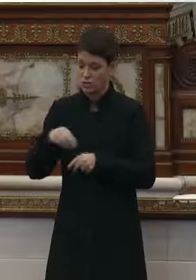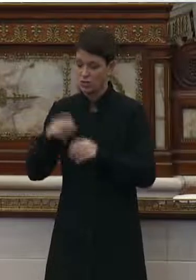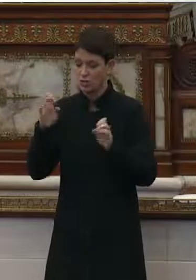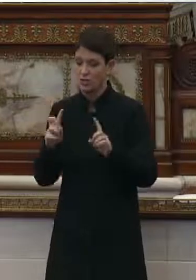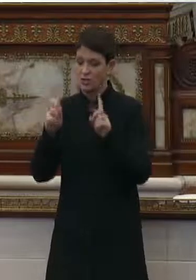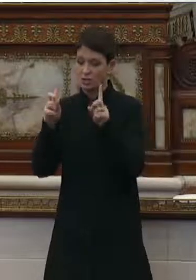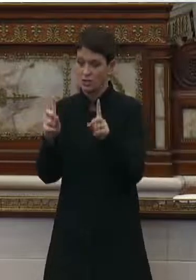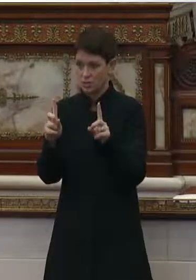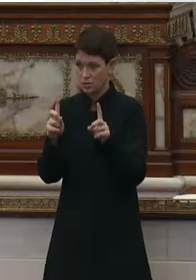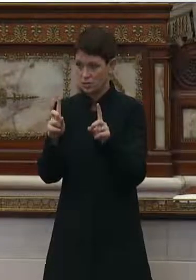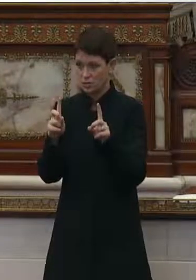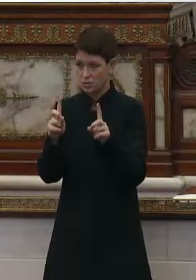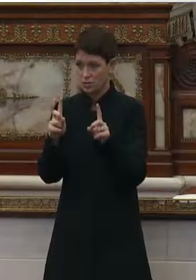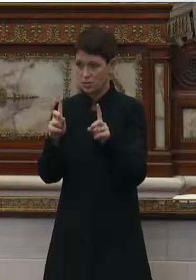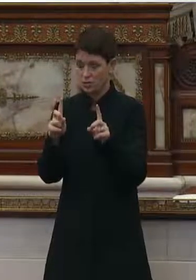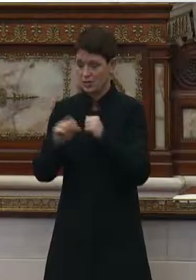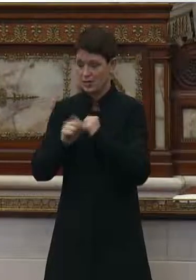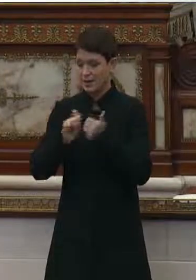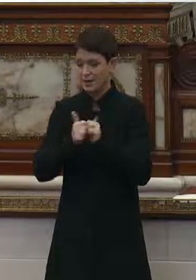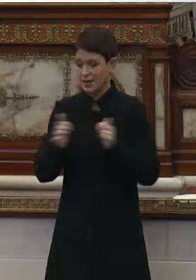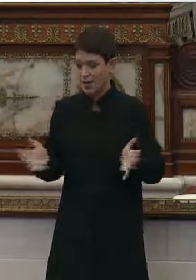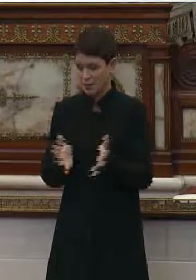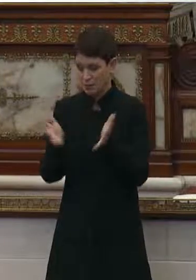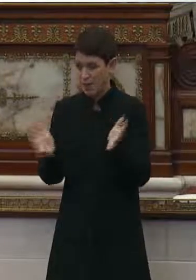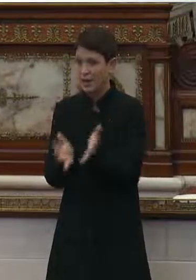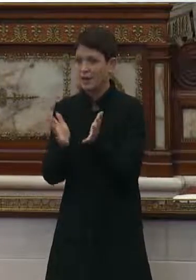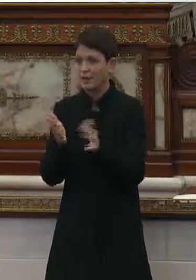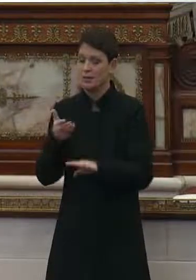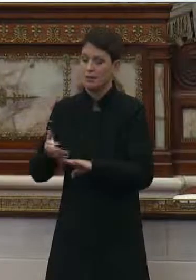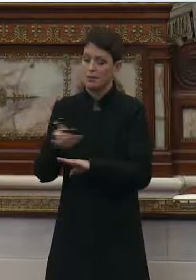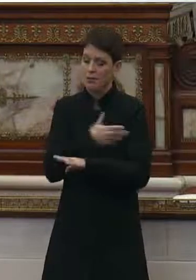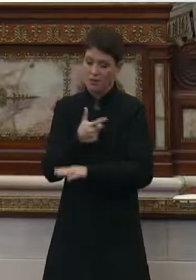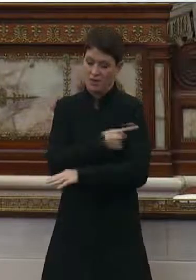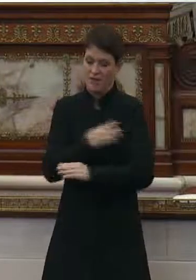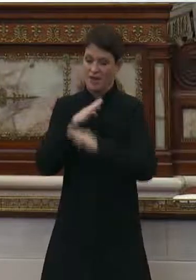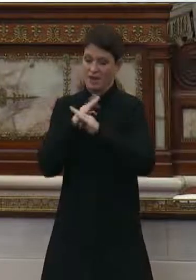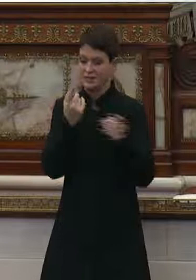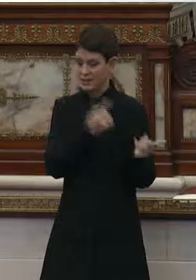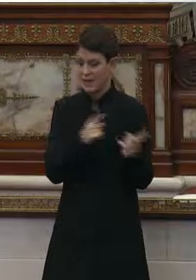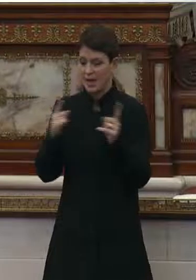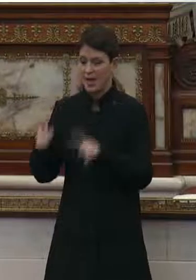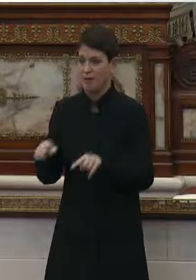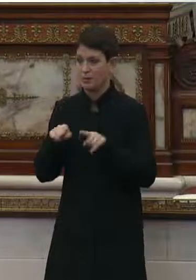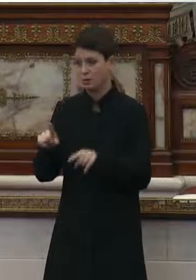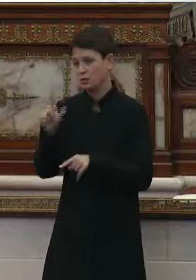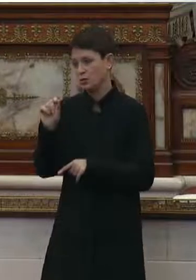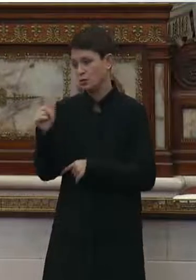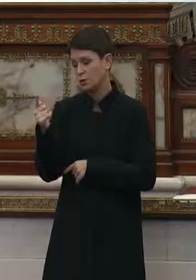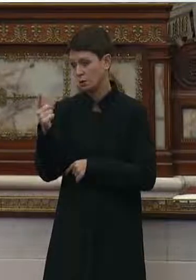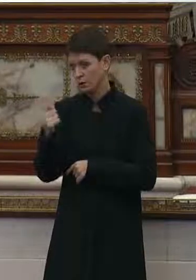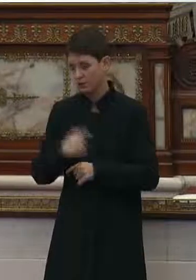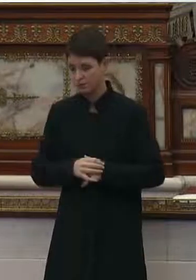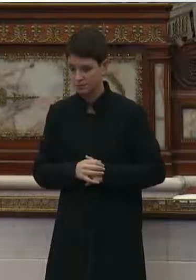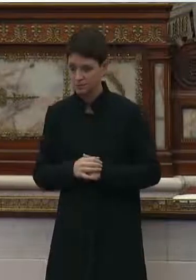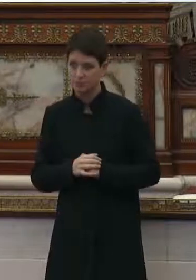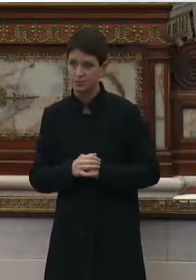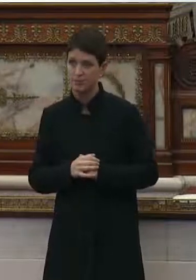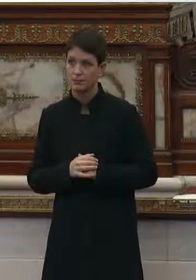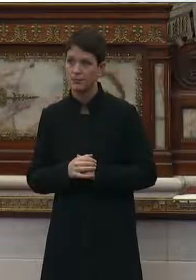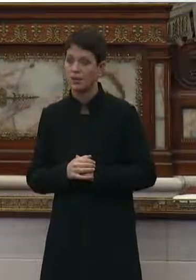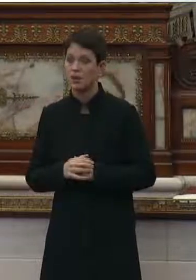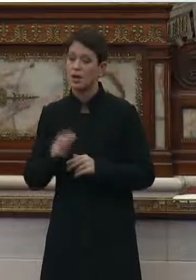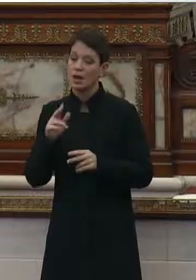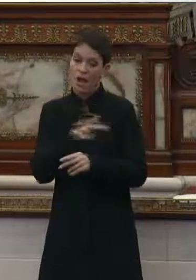educational campaign in advance of our vaccine coming available in 2021. Frontline